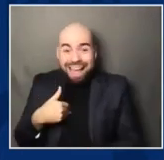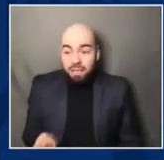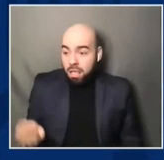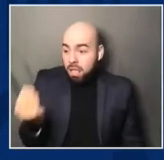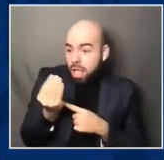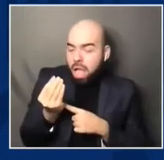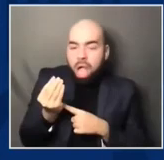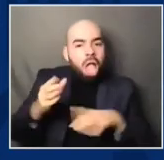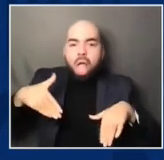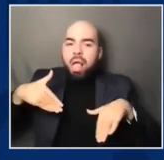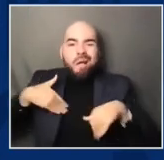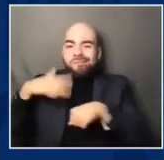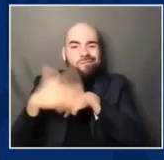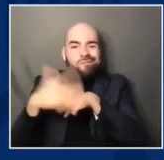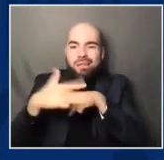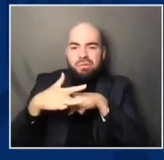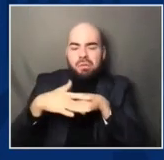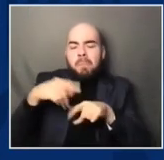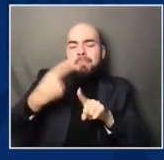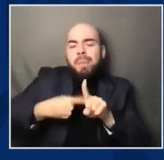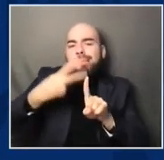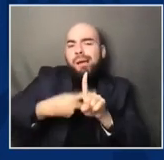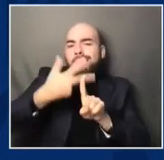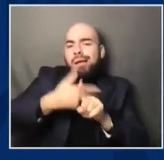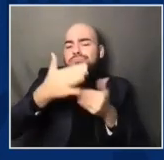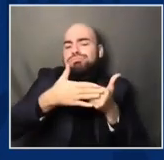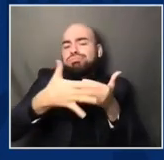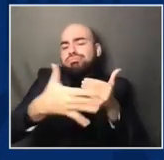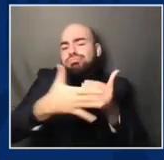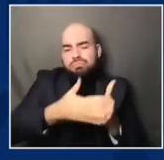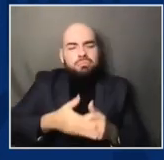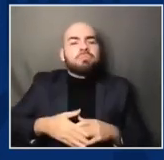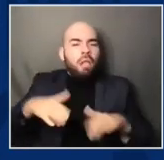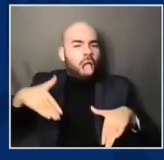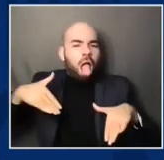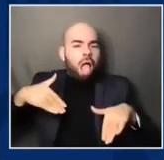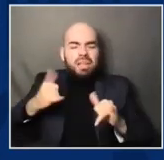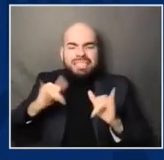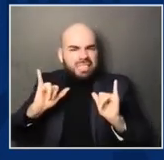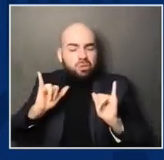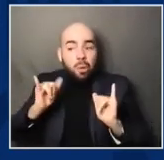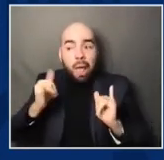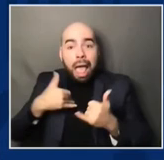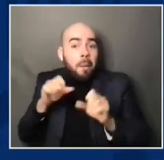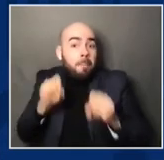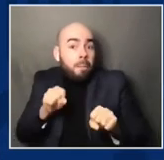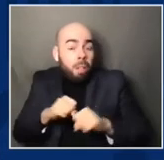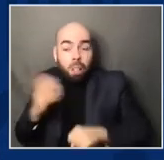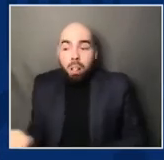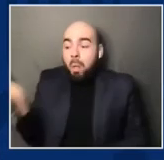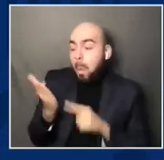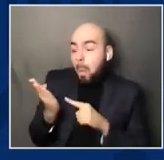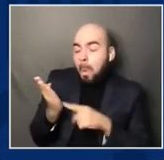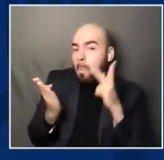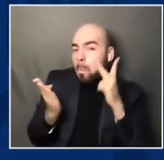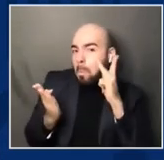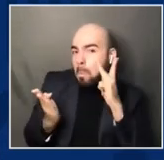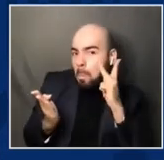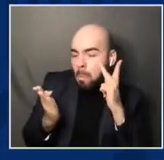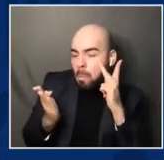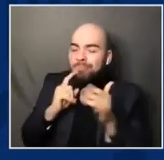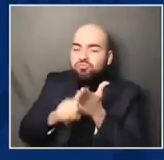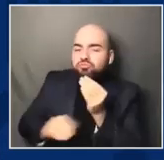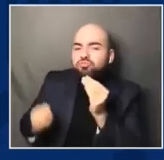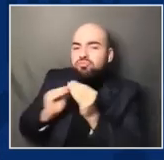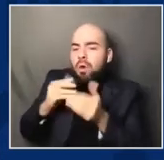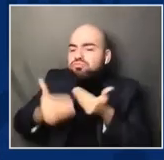The challenge before us right now is still immense and growing. And although we are not in office yet, I'm just laying out what we